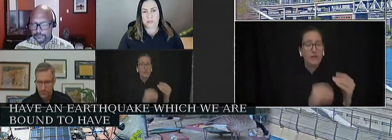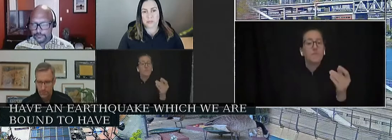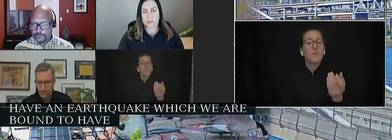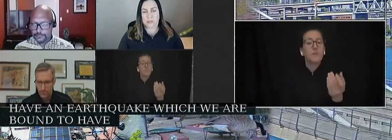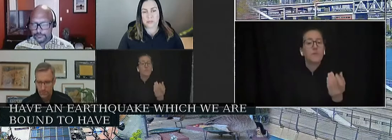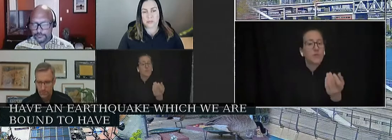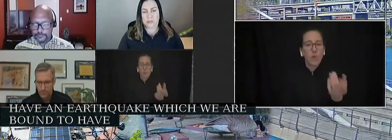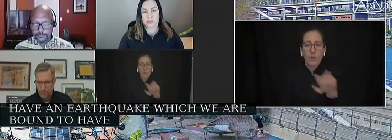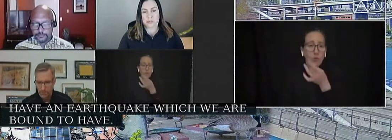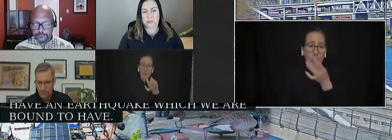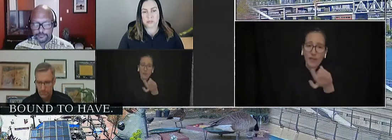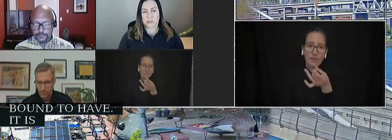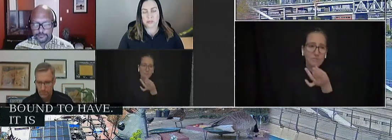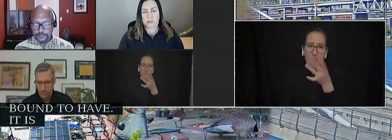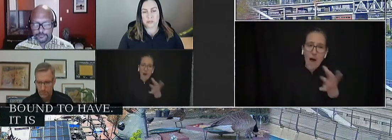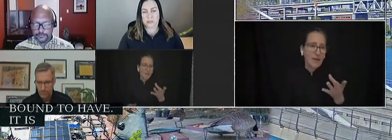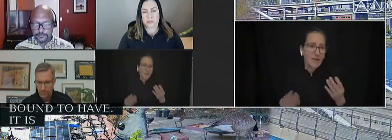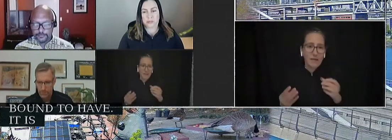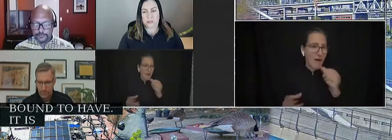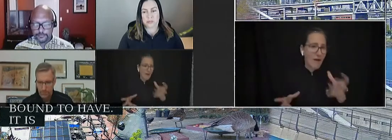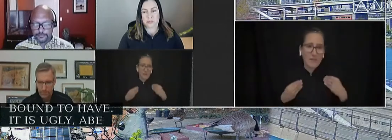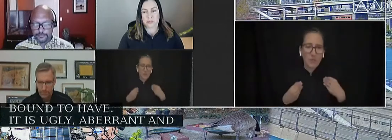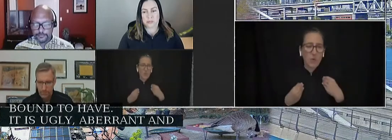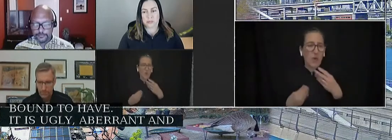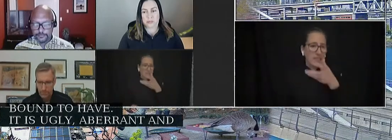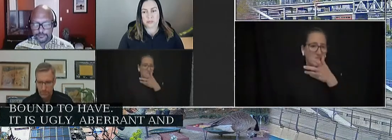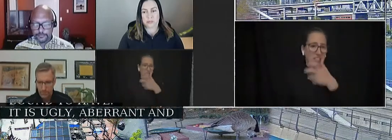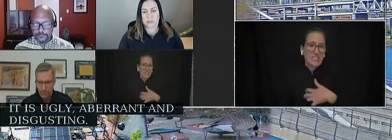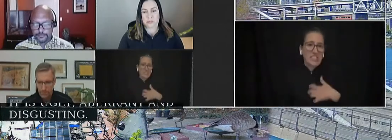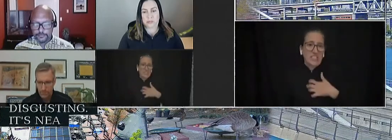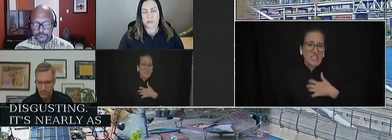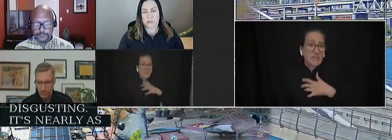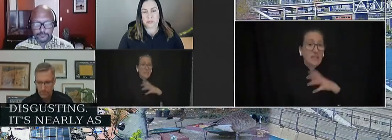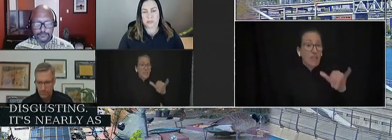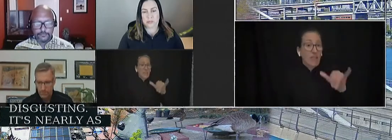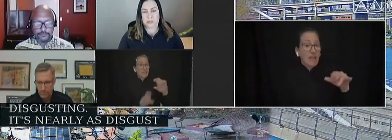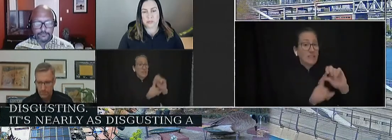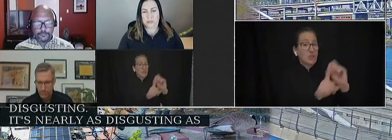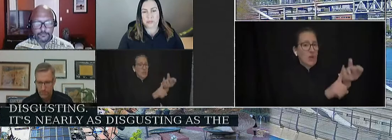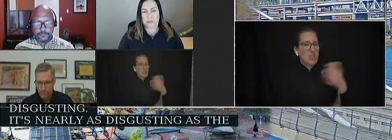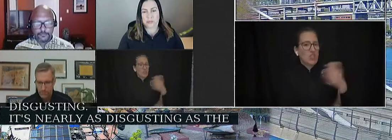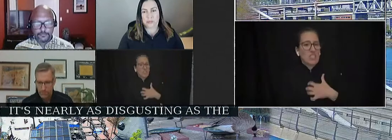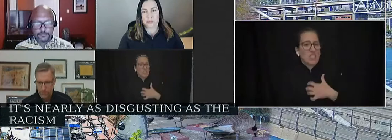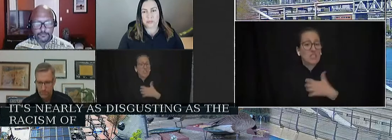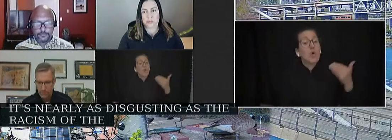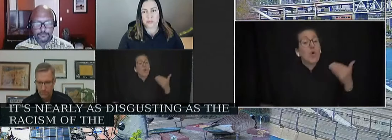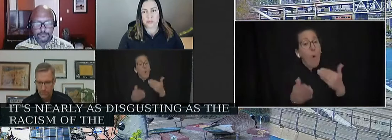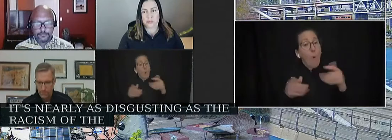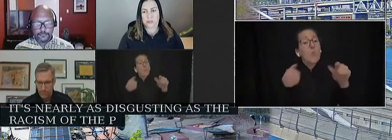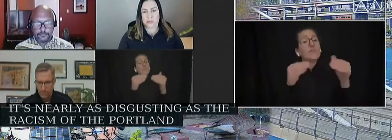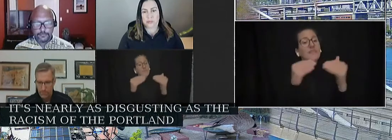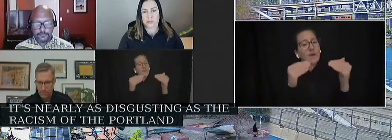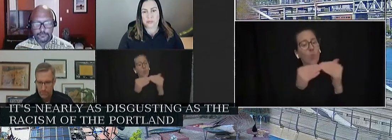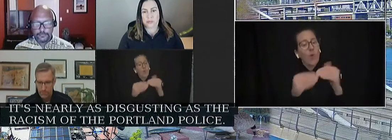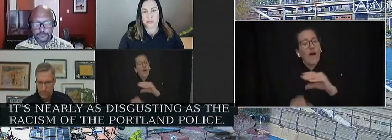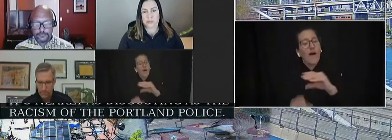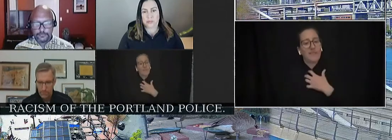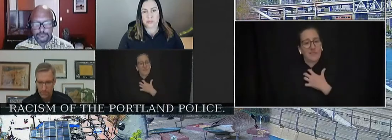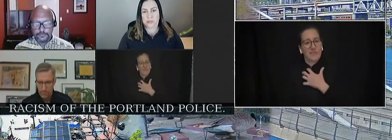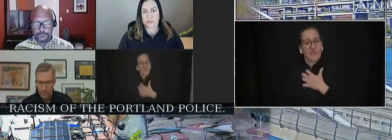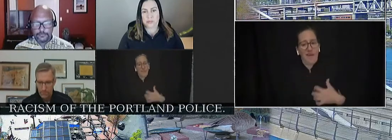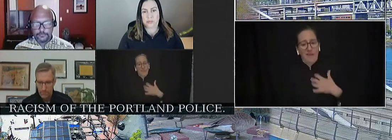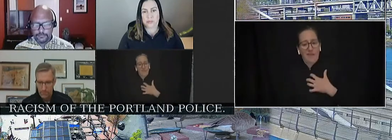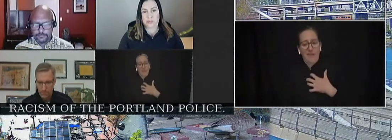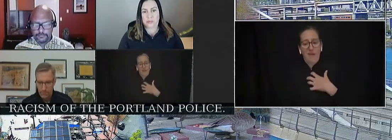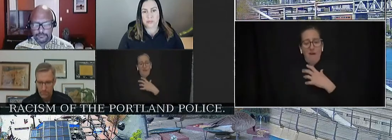disgusting. It's nearly as disgusting as the racism of the Portland police. Ted Wheeler is pee pee poo